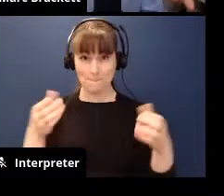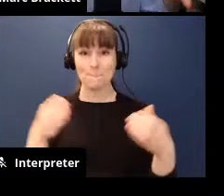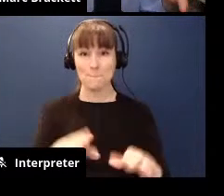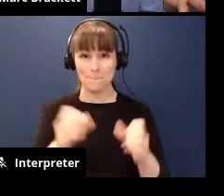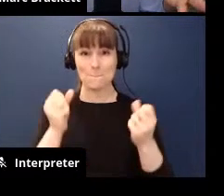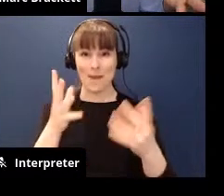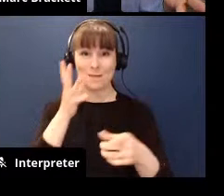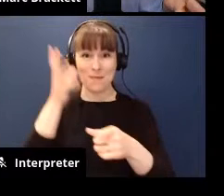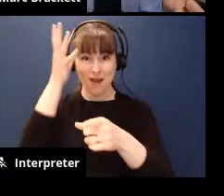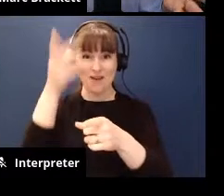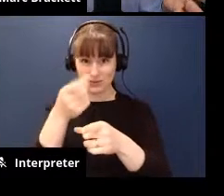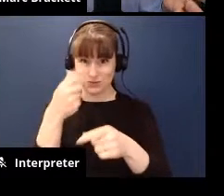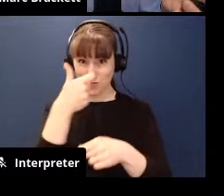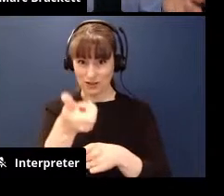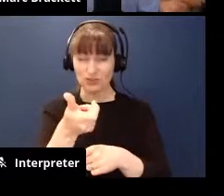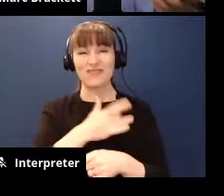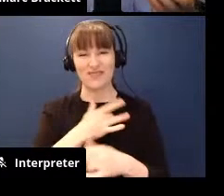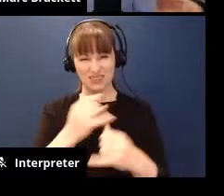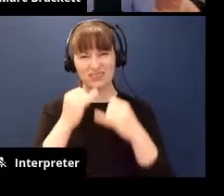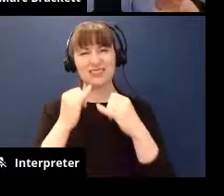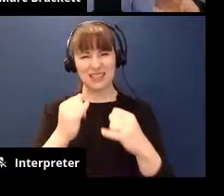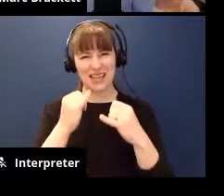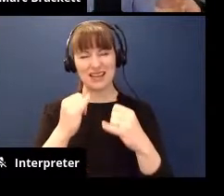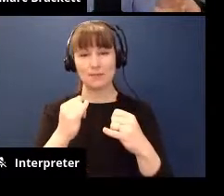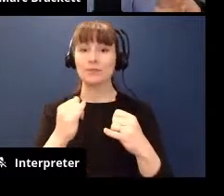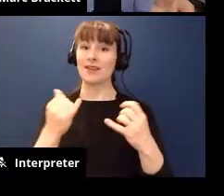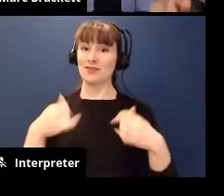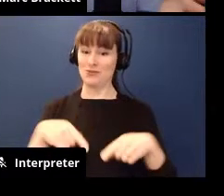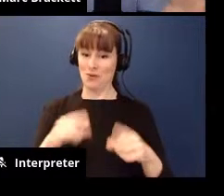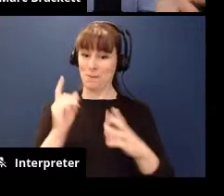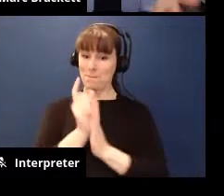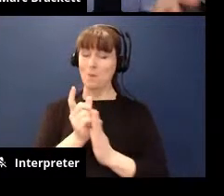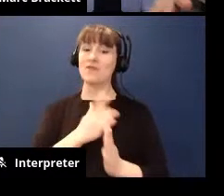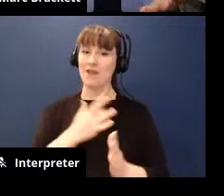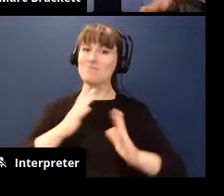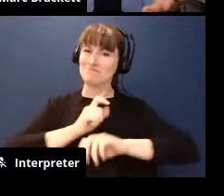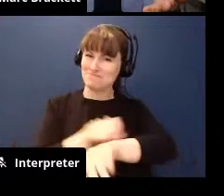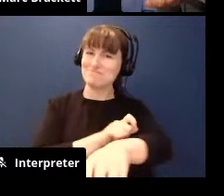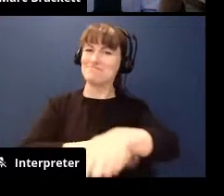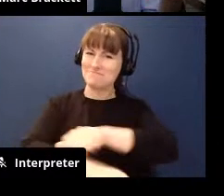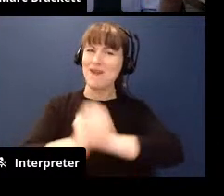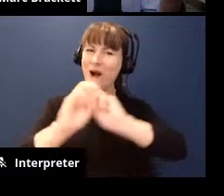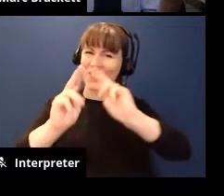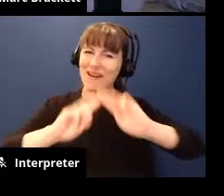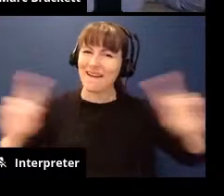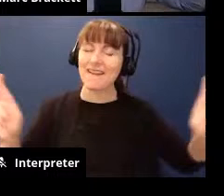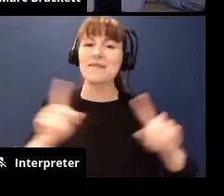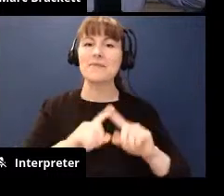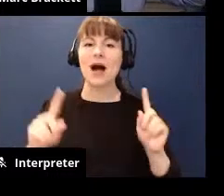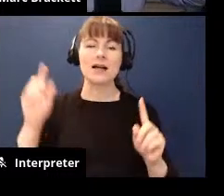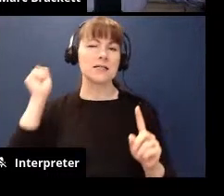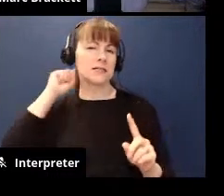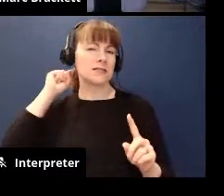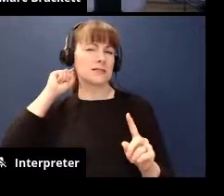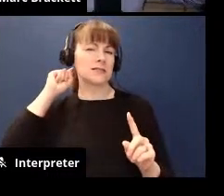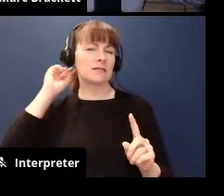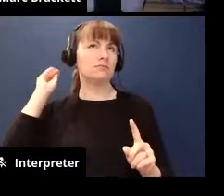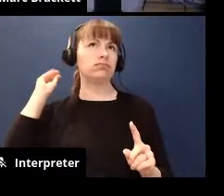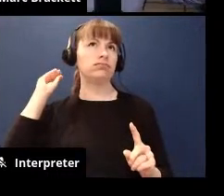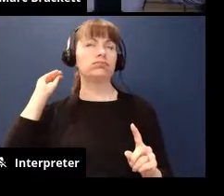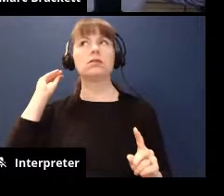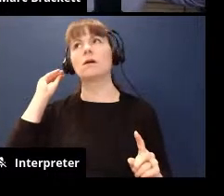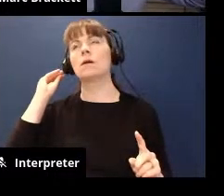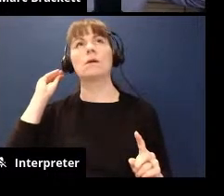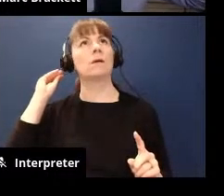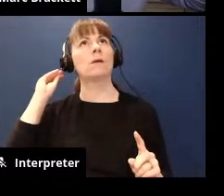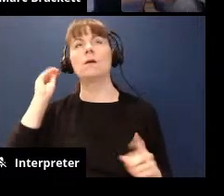are probably feeling that way too right like in the moment you're probably feeling all right let's get into this but like in the background you've got like oh my